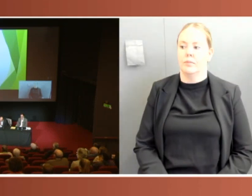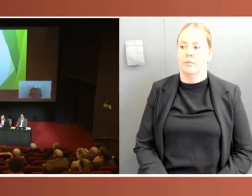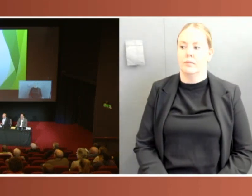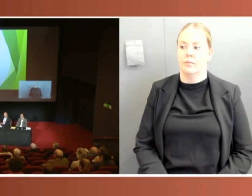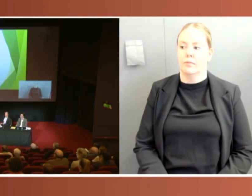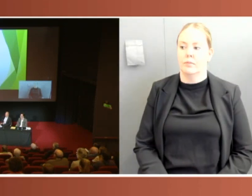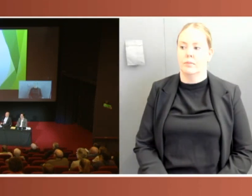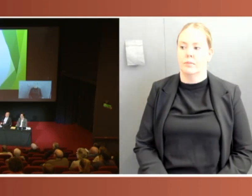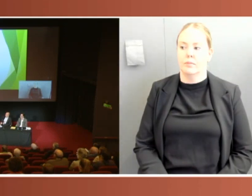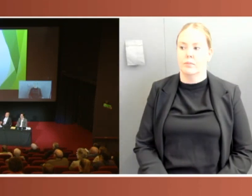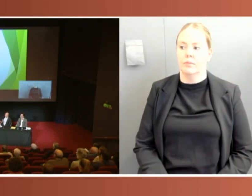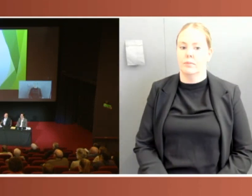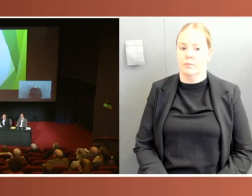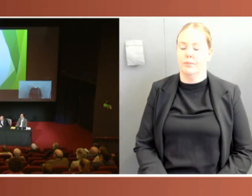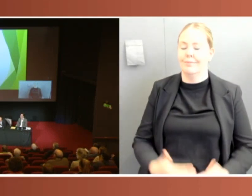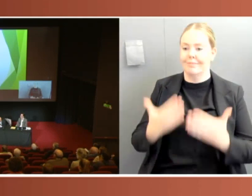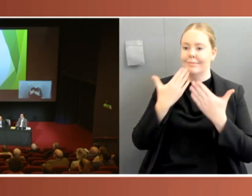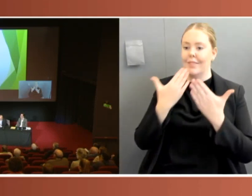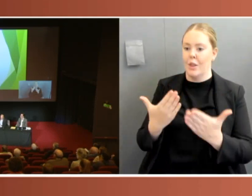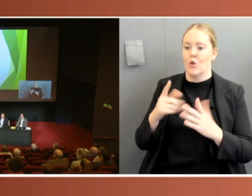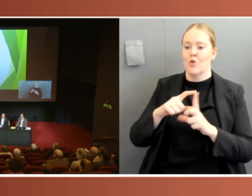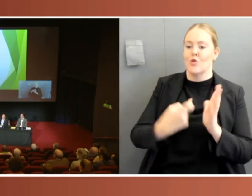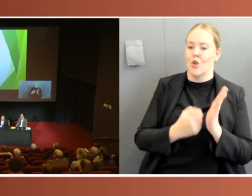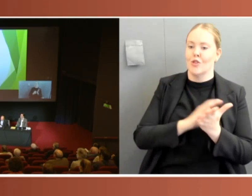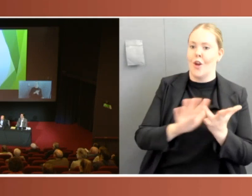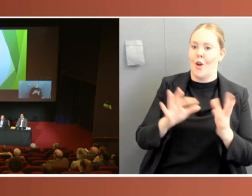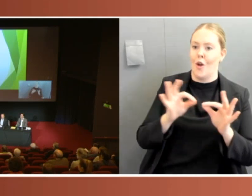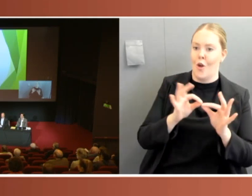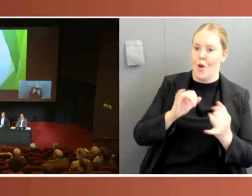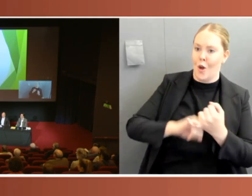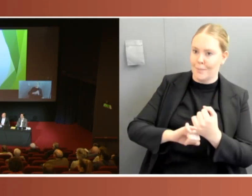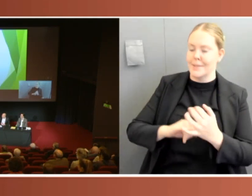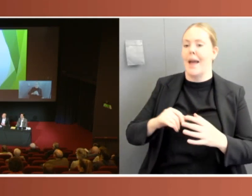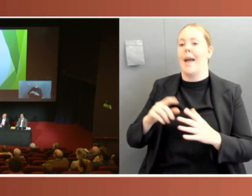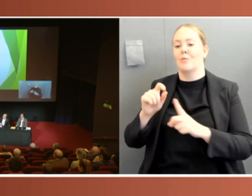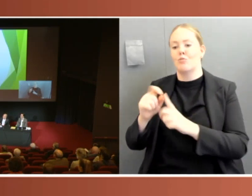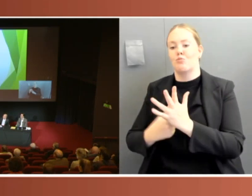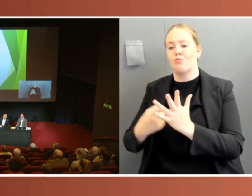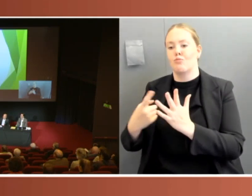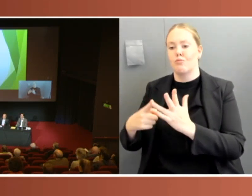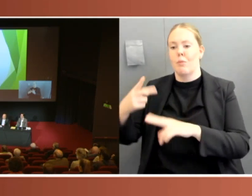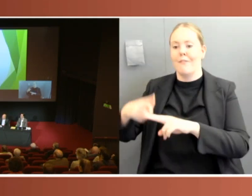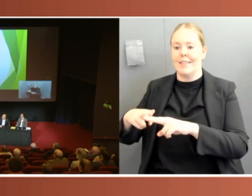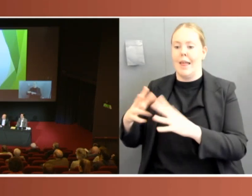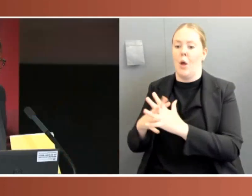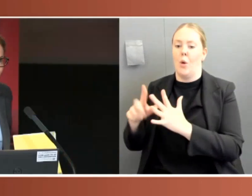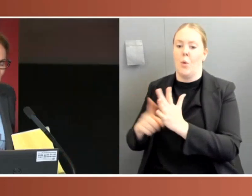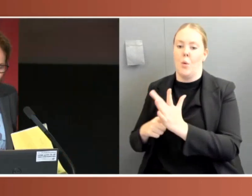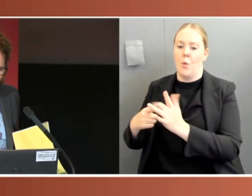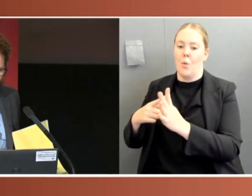Thank you, Dr. Hobbs and Professor Williams for that fascinating survey of the pandemic through the lens of how Parliament's performed.